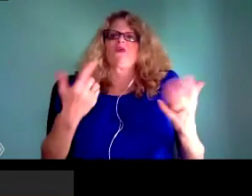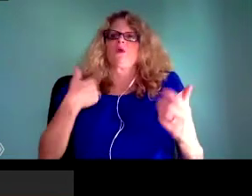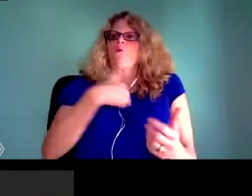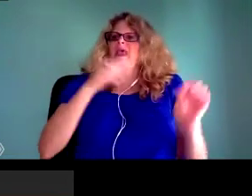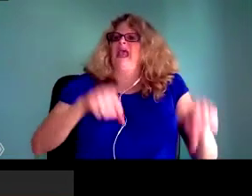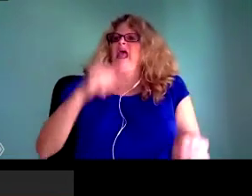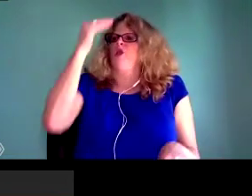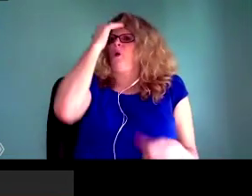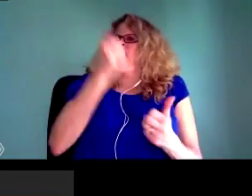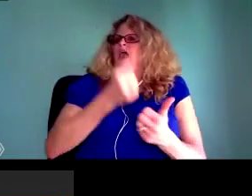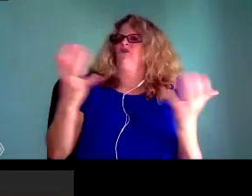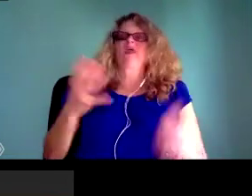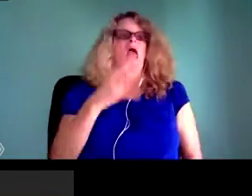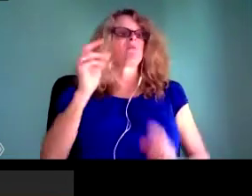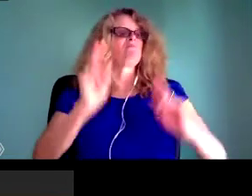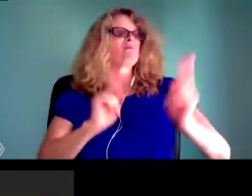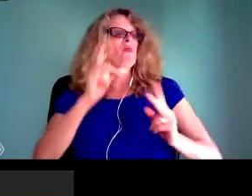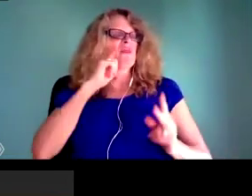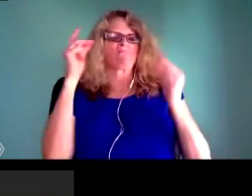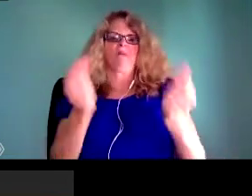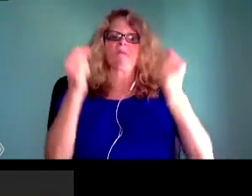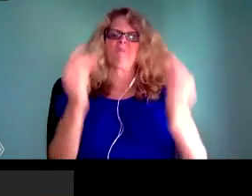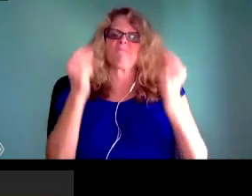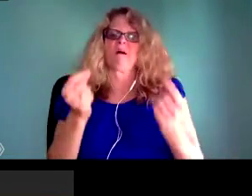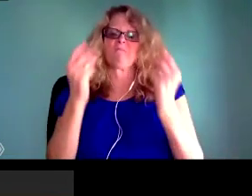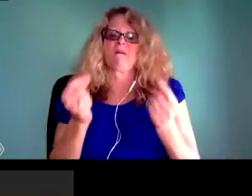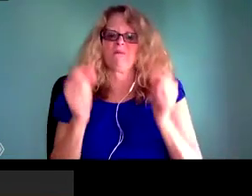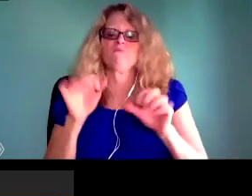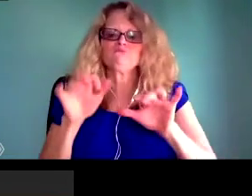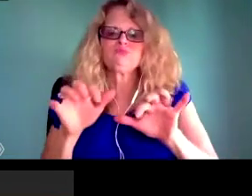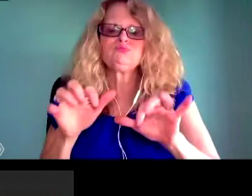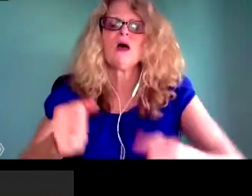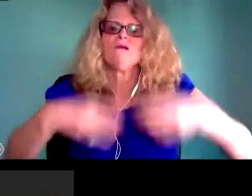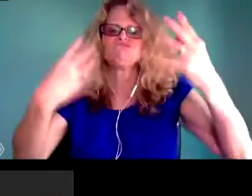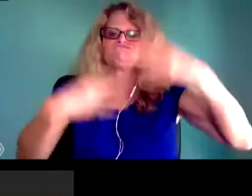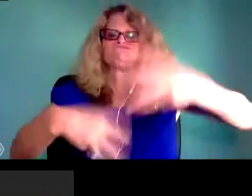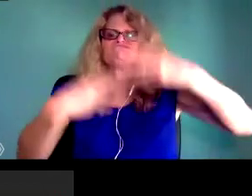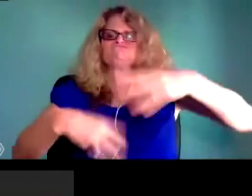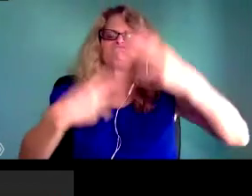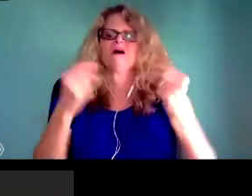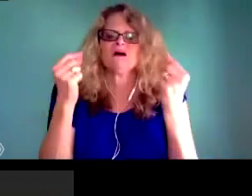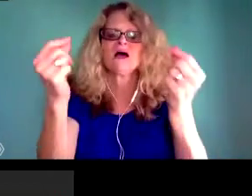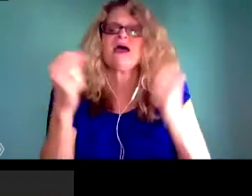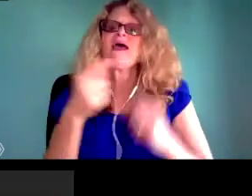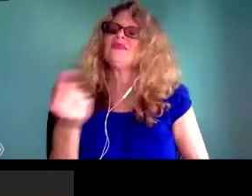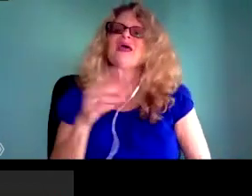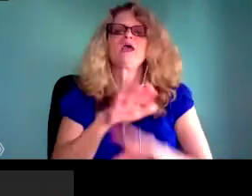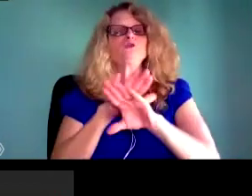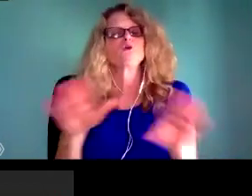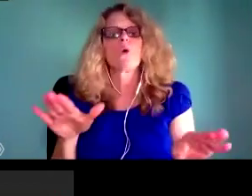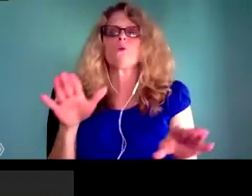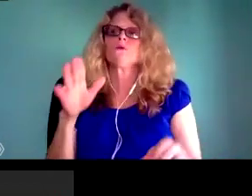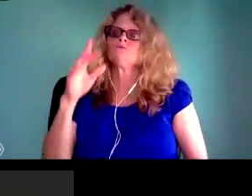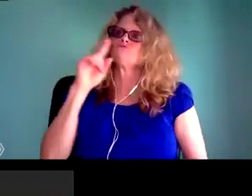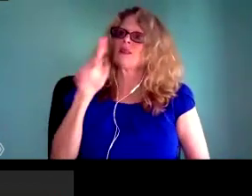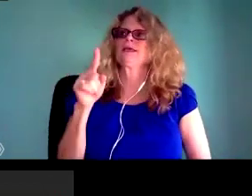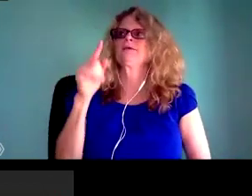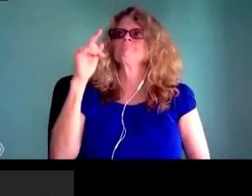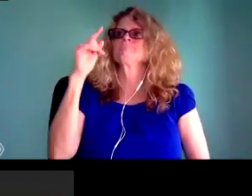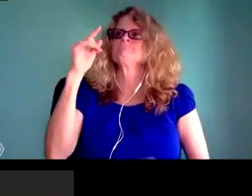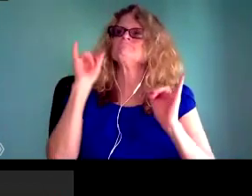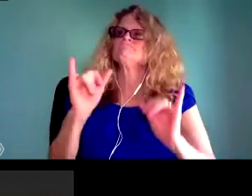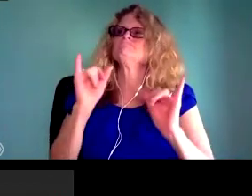is to navigate research communities, research, kind of going deep into research,